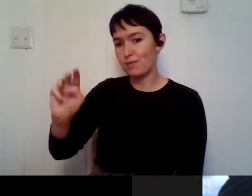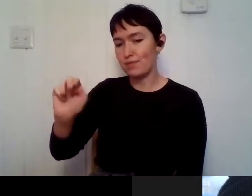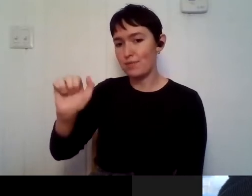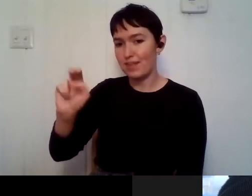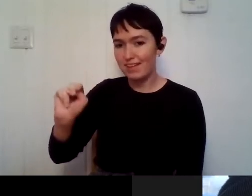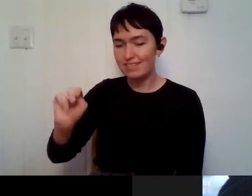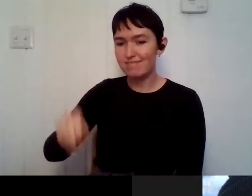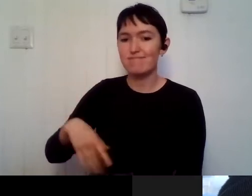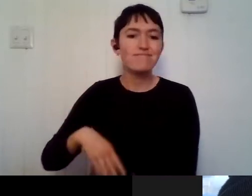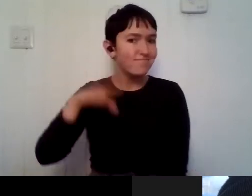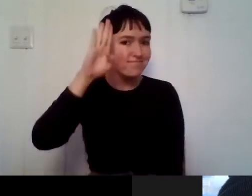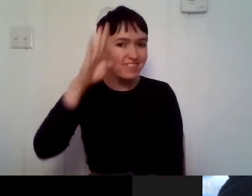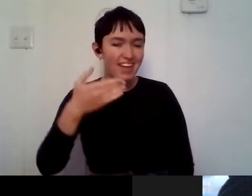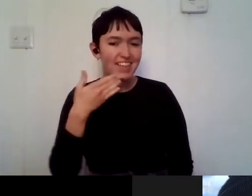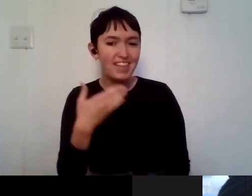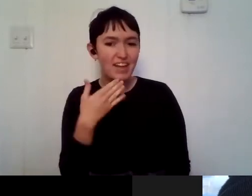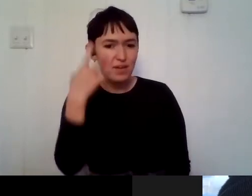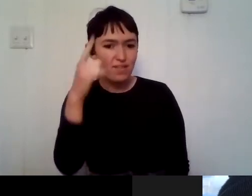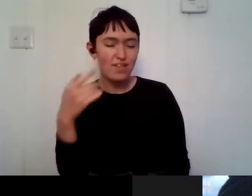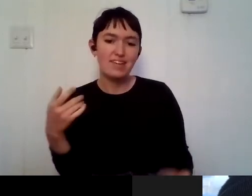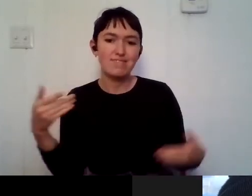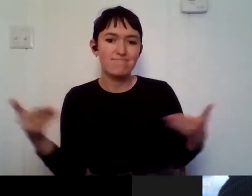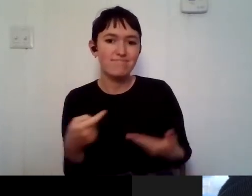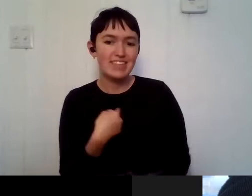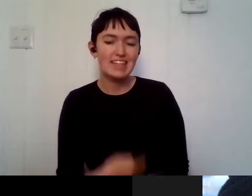me. Yeah, of course. Are you able to turn on your camera?